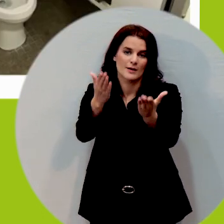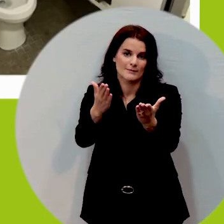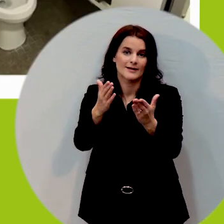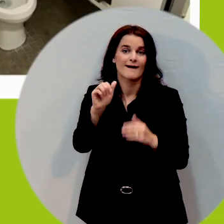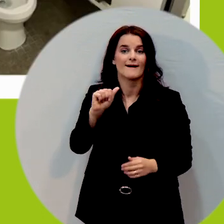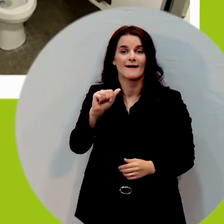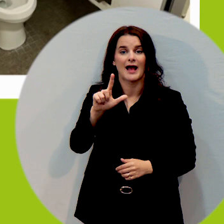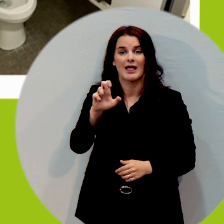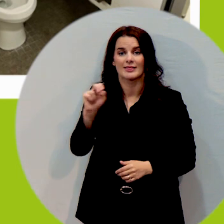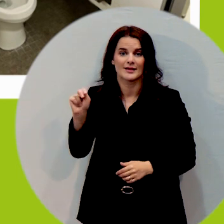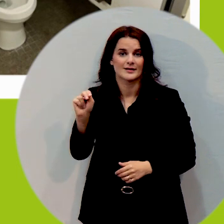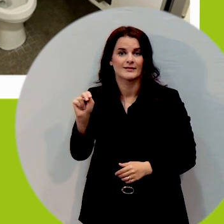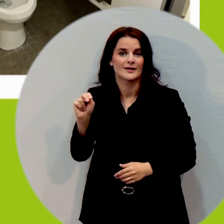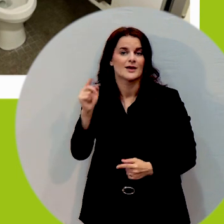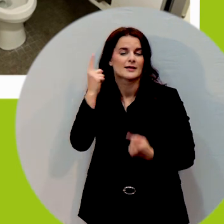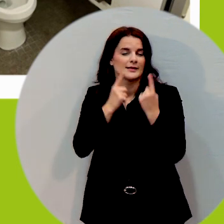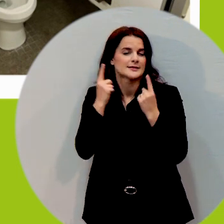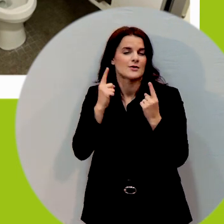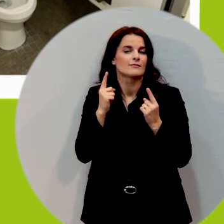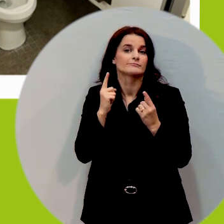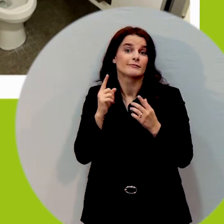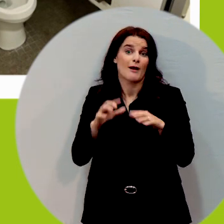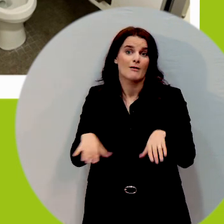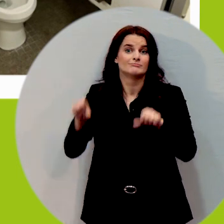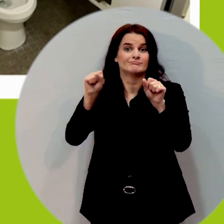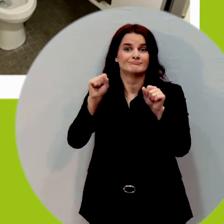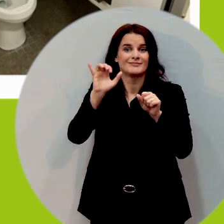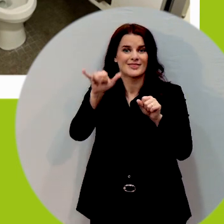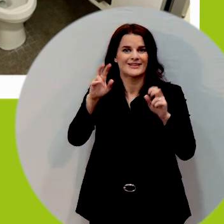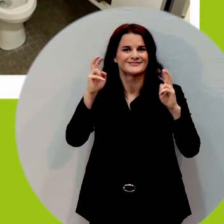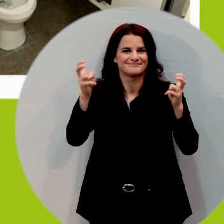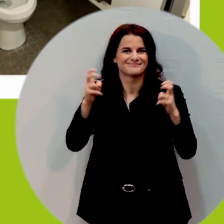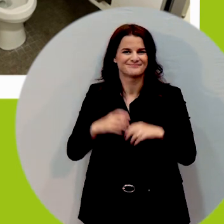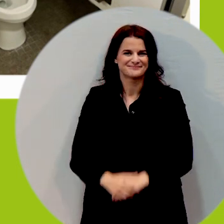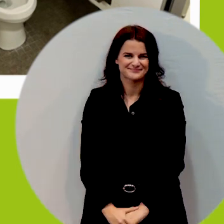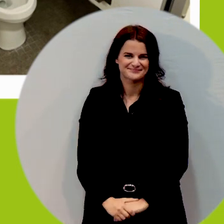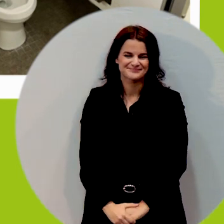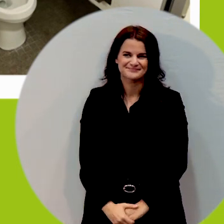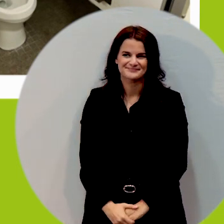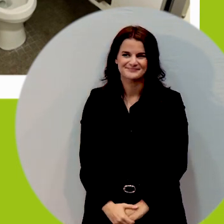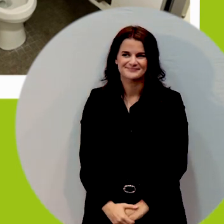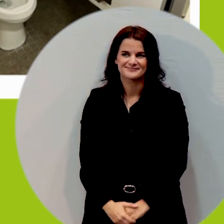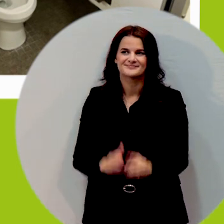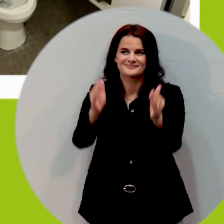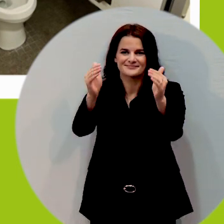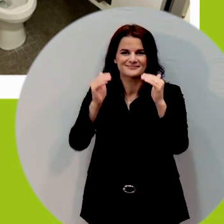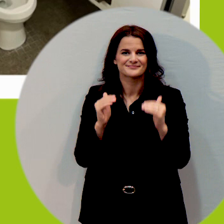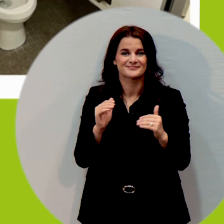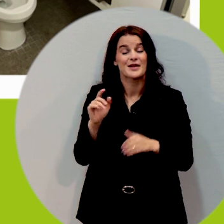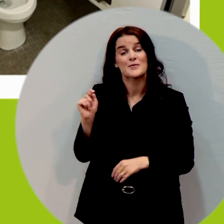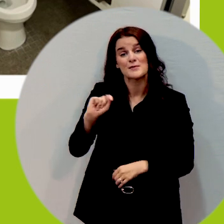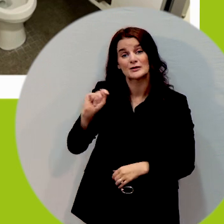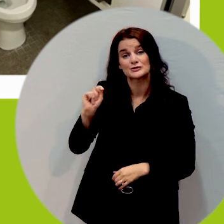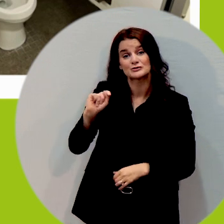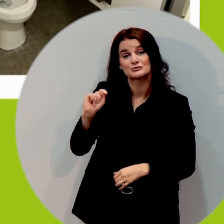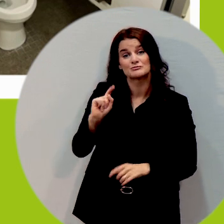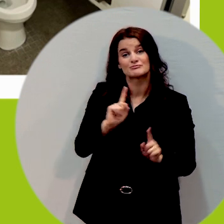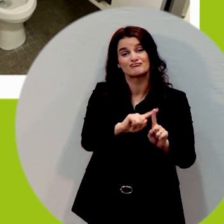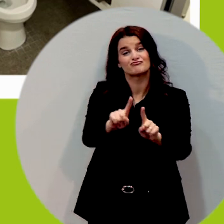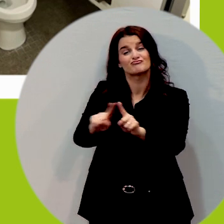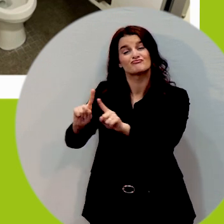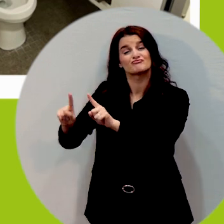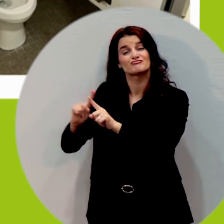restroom facilities across all the sites they are ADA compliant um